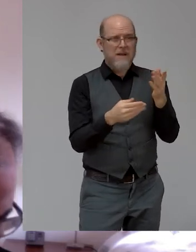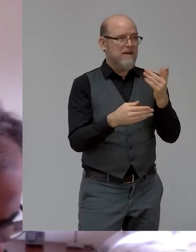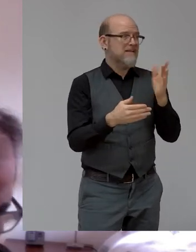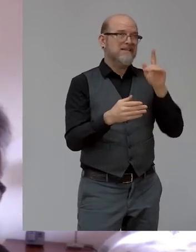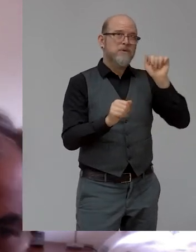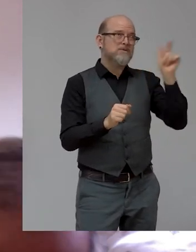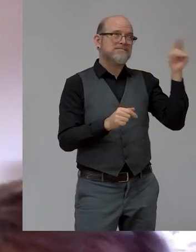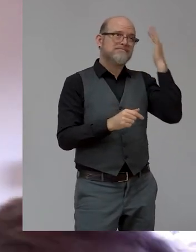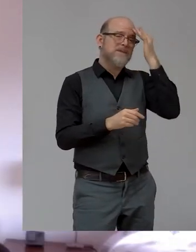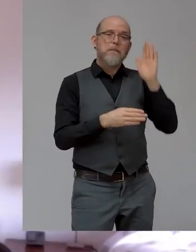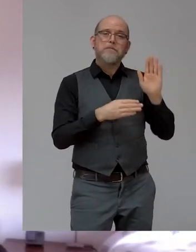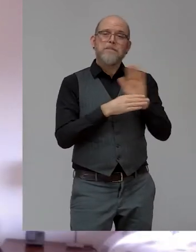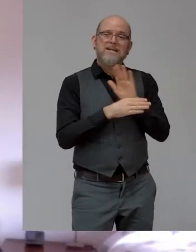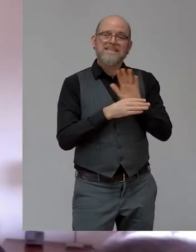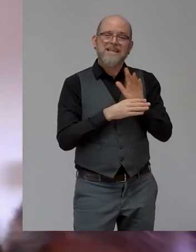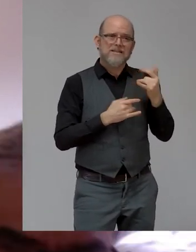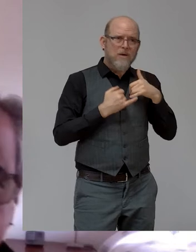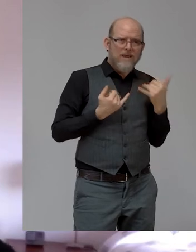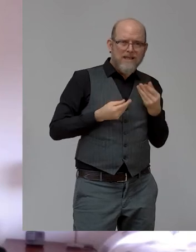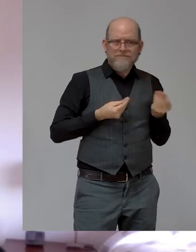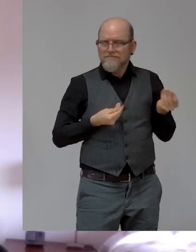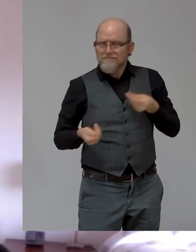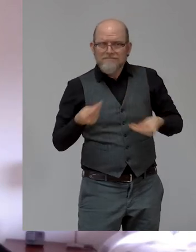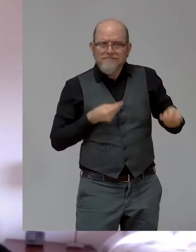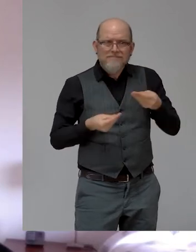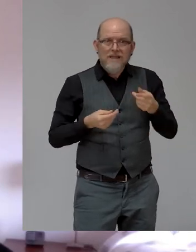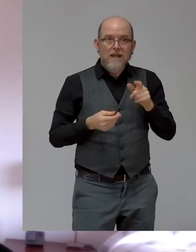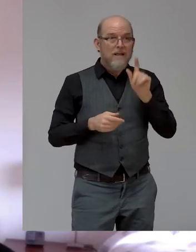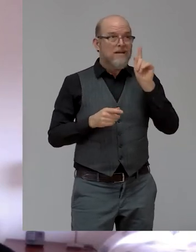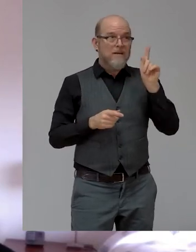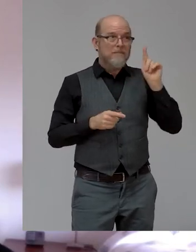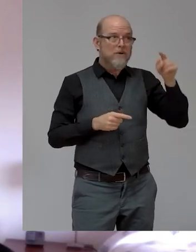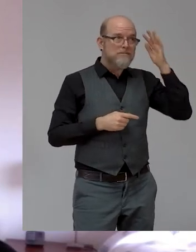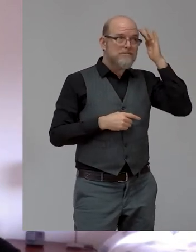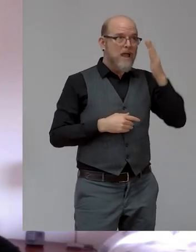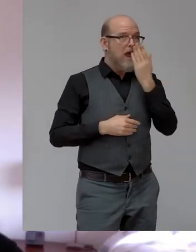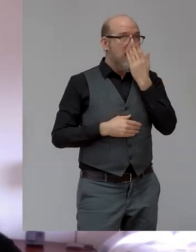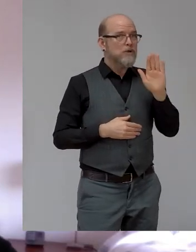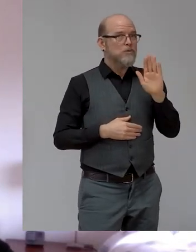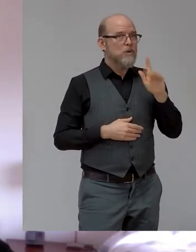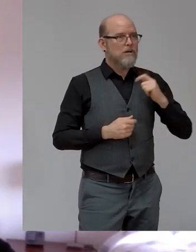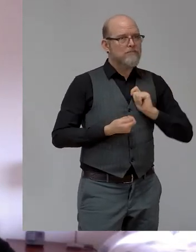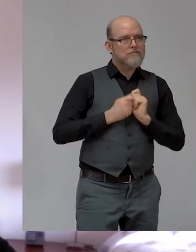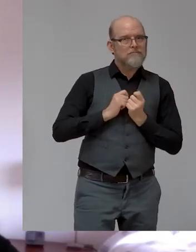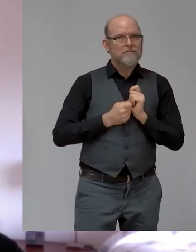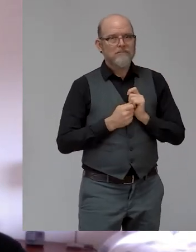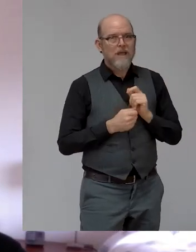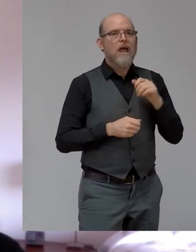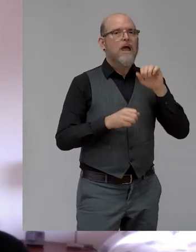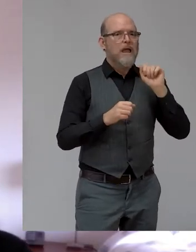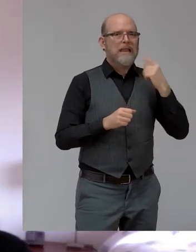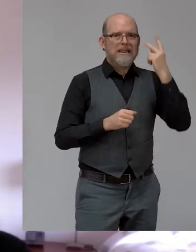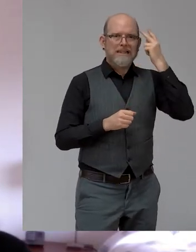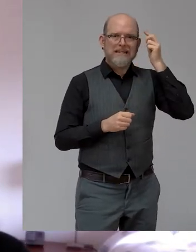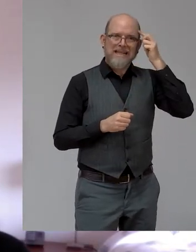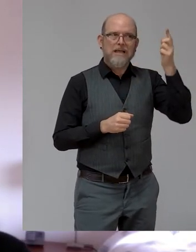executives can get their mindset around that, I think it will change the way companies go about thinking about this.